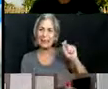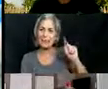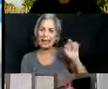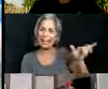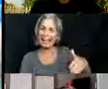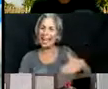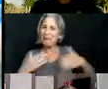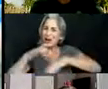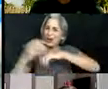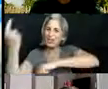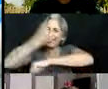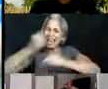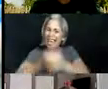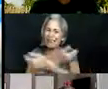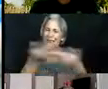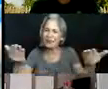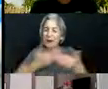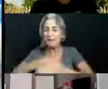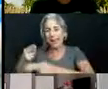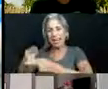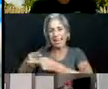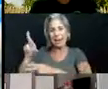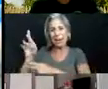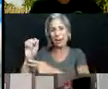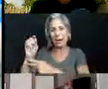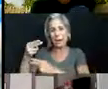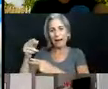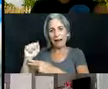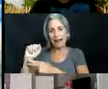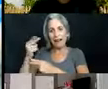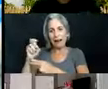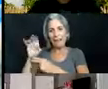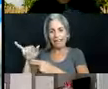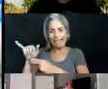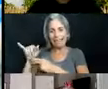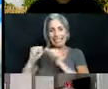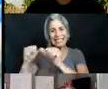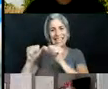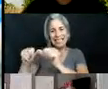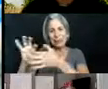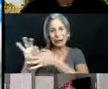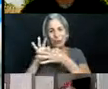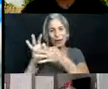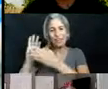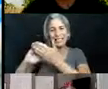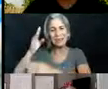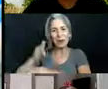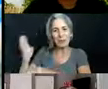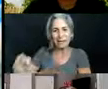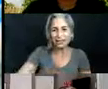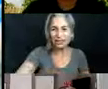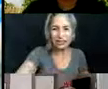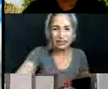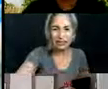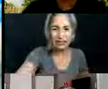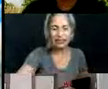earth day everyone my name is rebecca harvey i'm the sustainability coordinator for the city of hoyton beach i probably know many